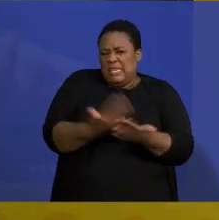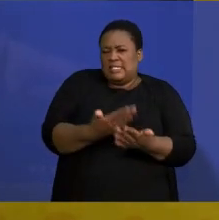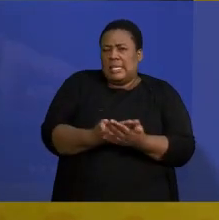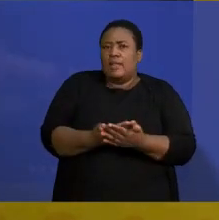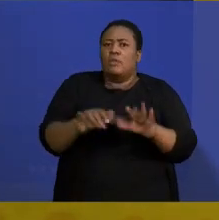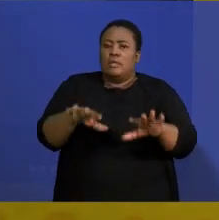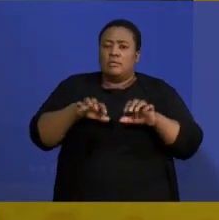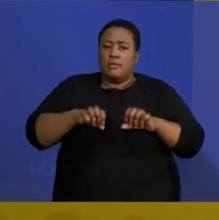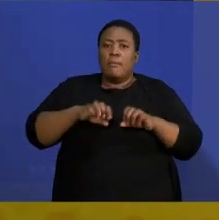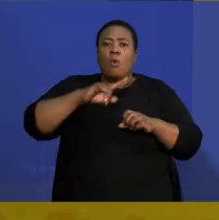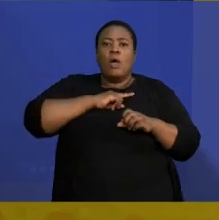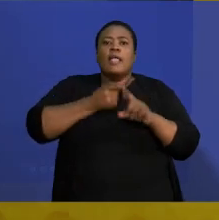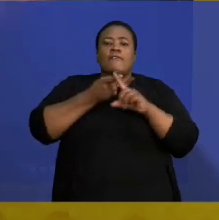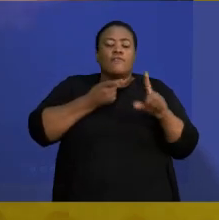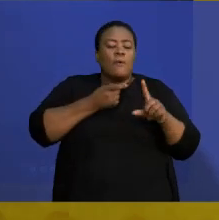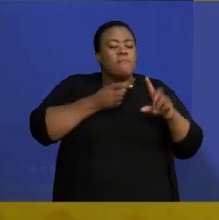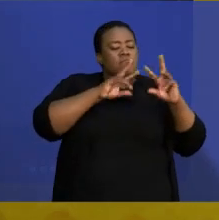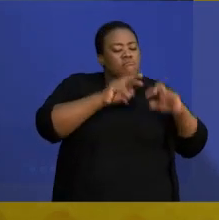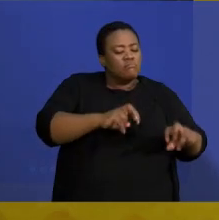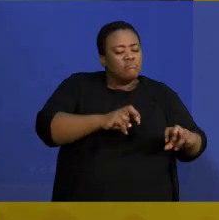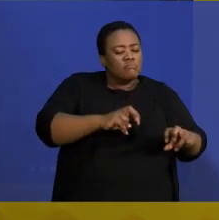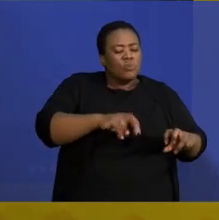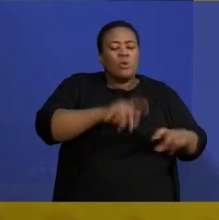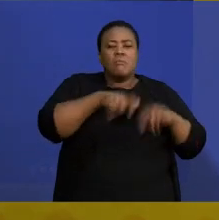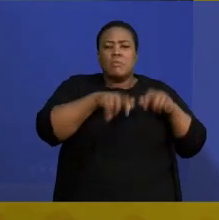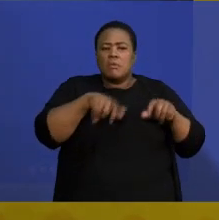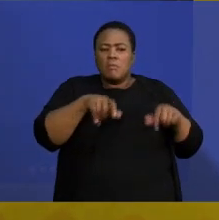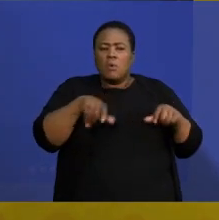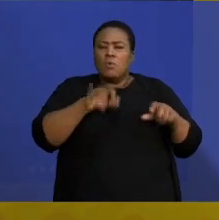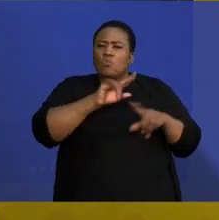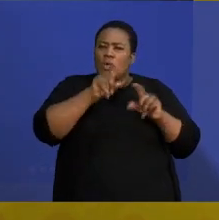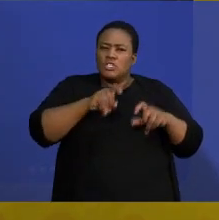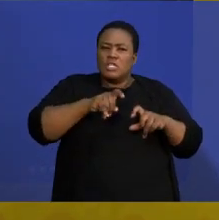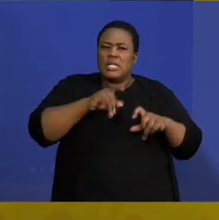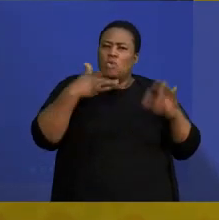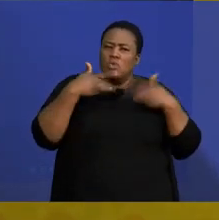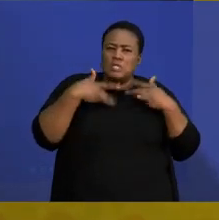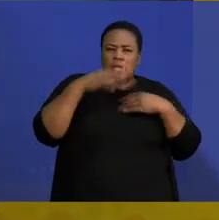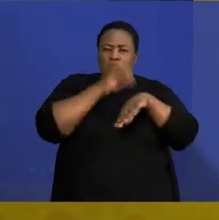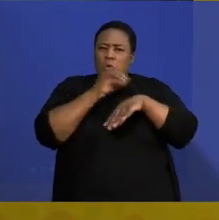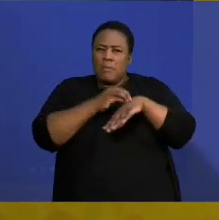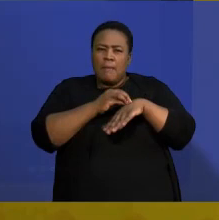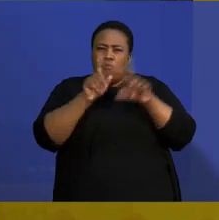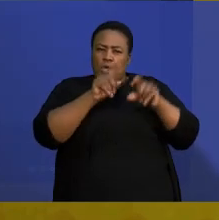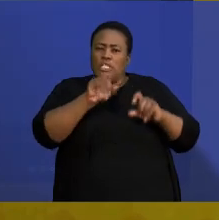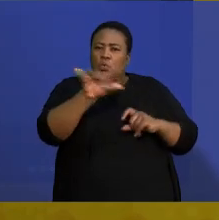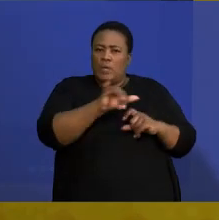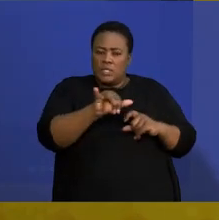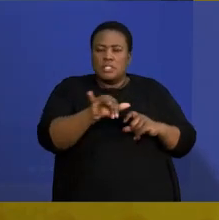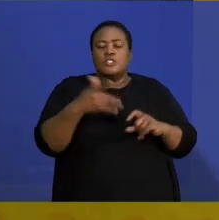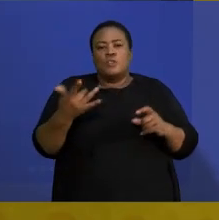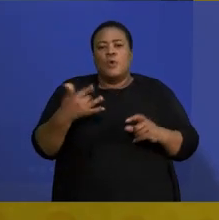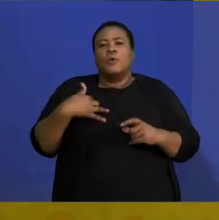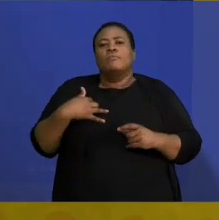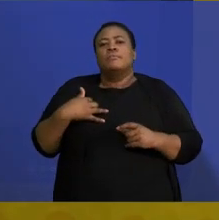diagnostic report. And also from past papers that we looked at to try and analyze for you. So, that's it from me. I will see you